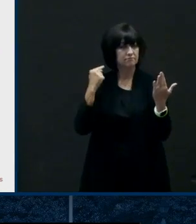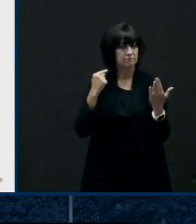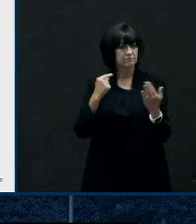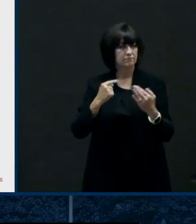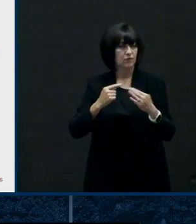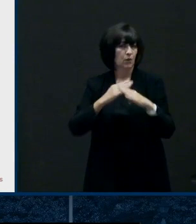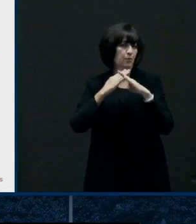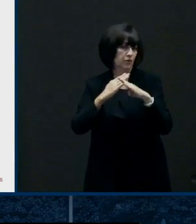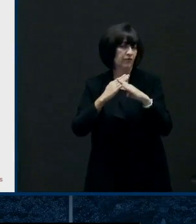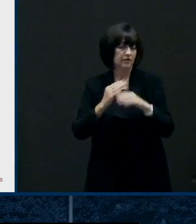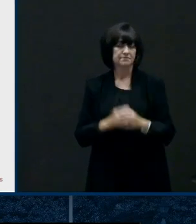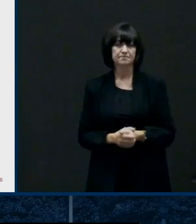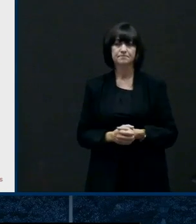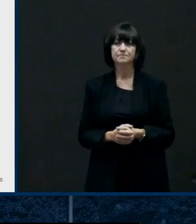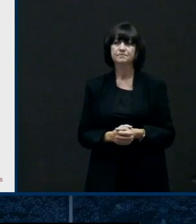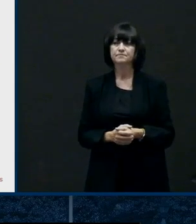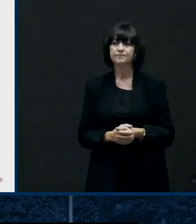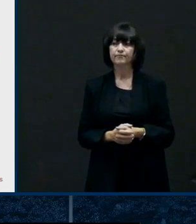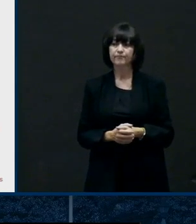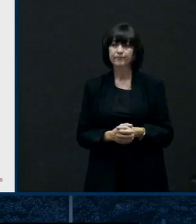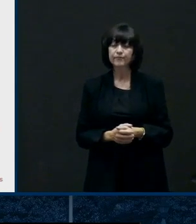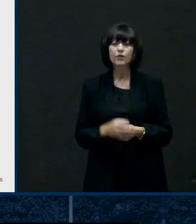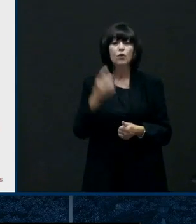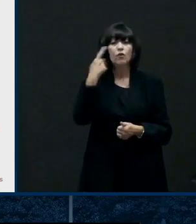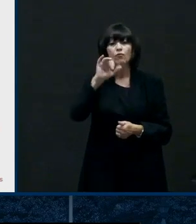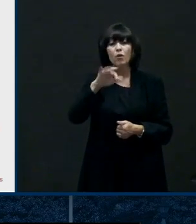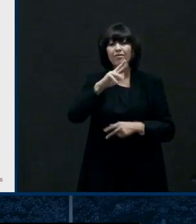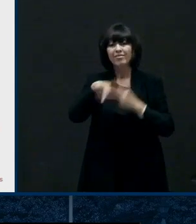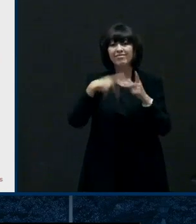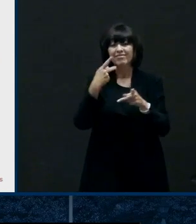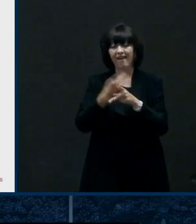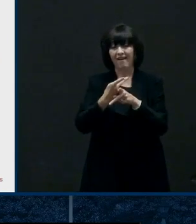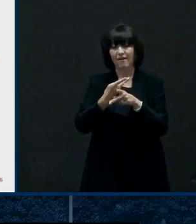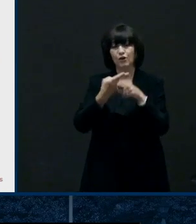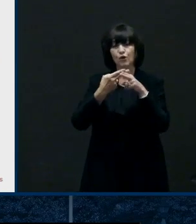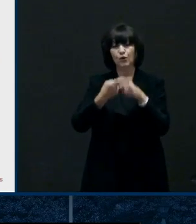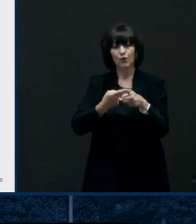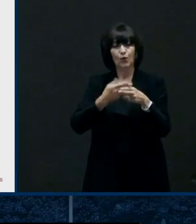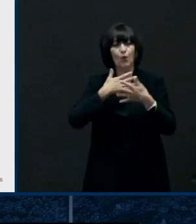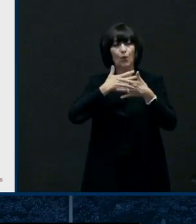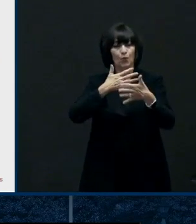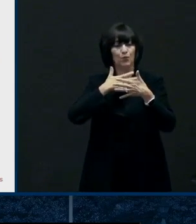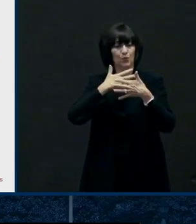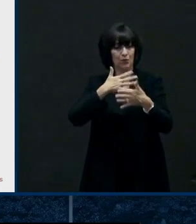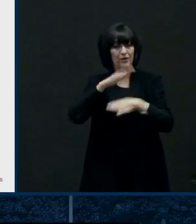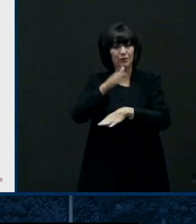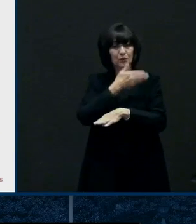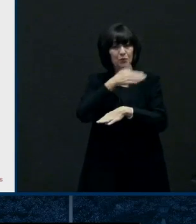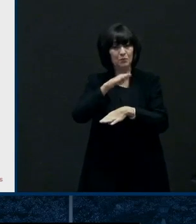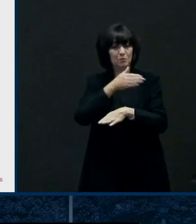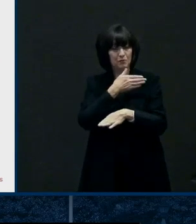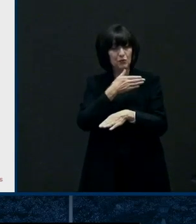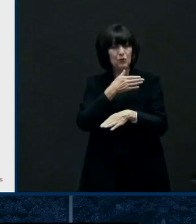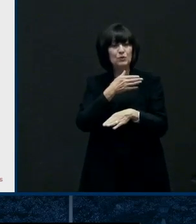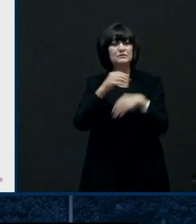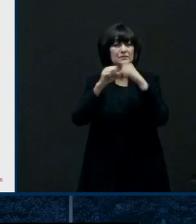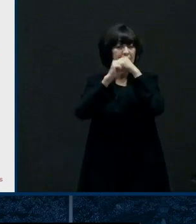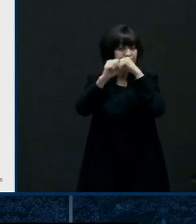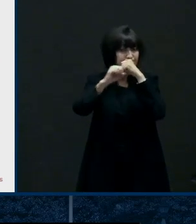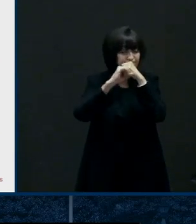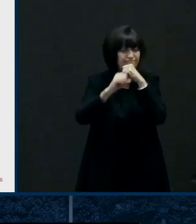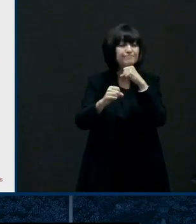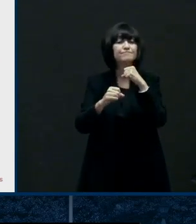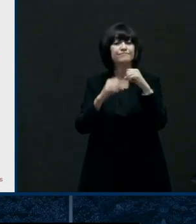um for wind instruments or um other brass instruments um you can use a bell